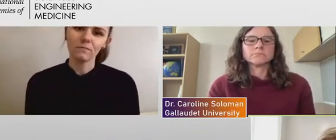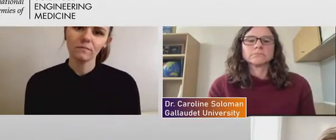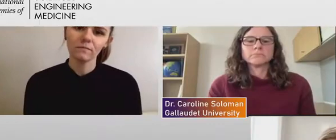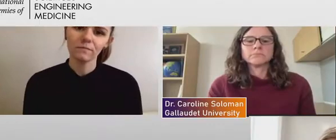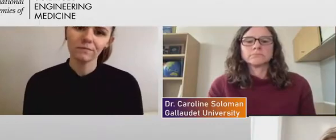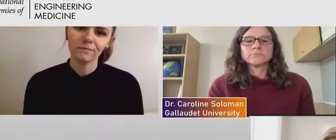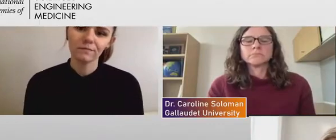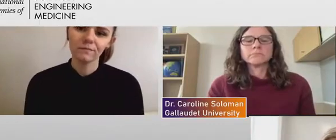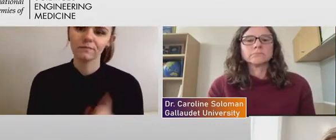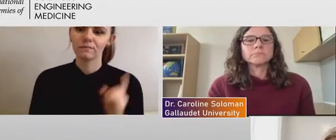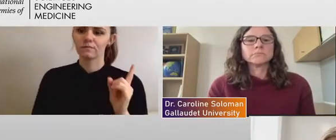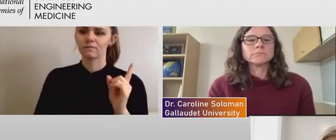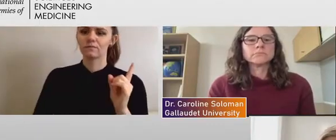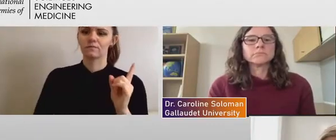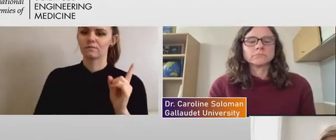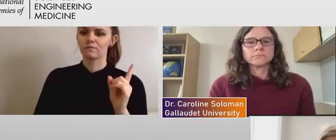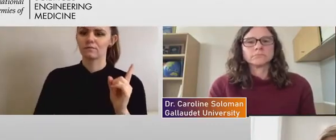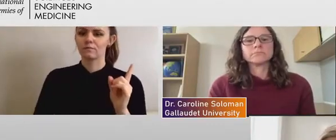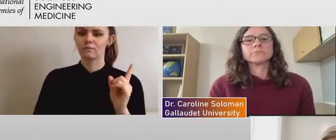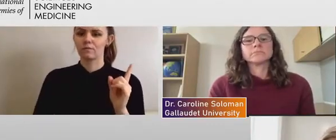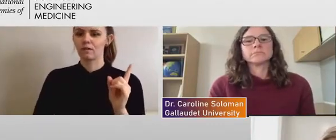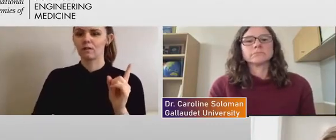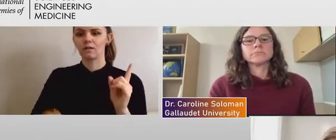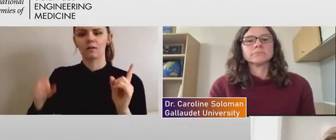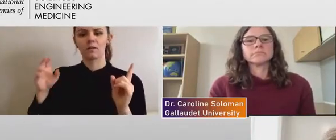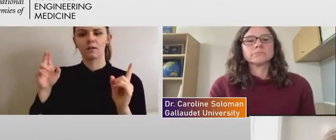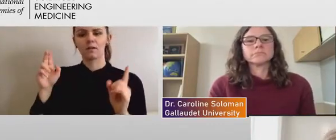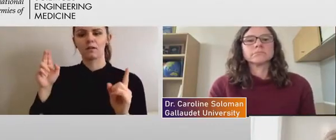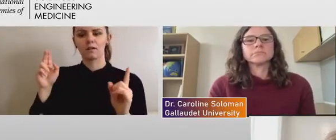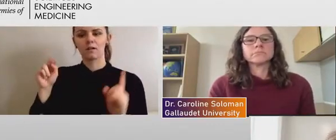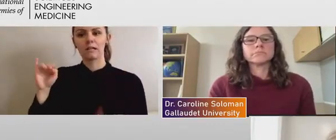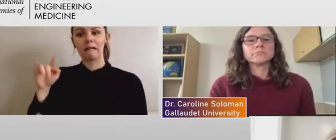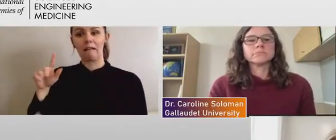I can, I, uh,